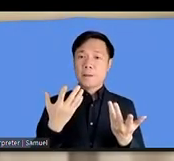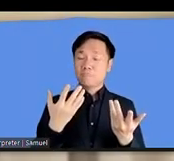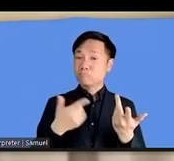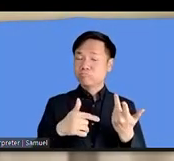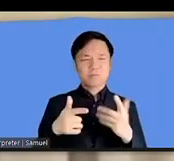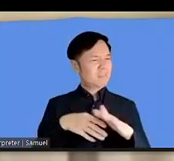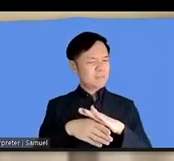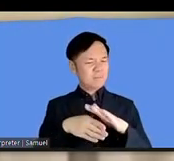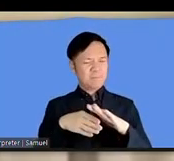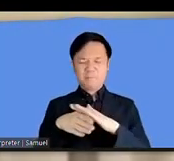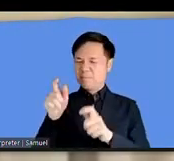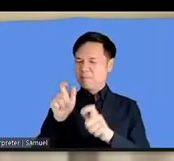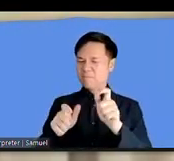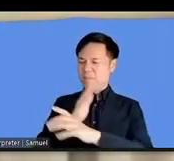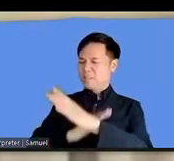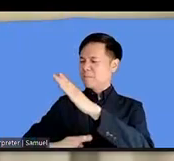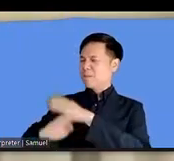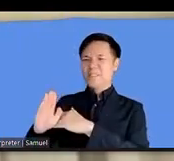Thank you so much.